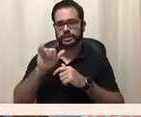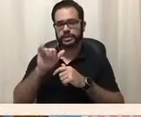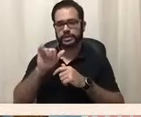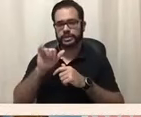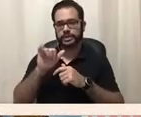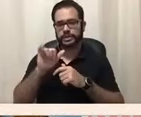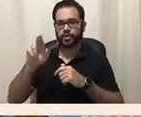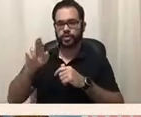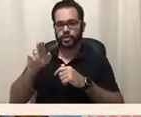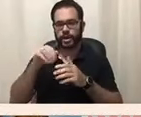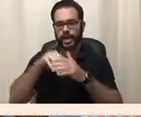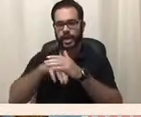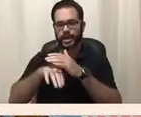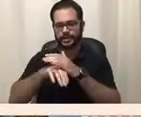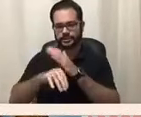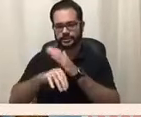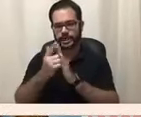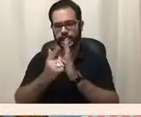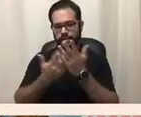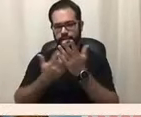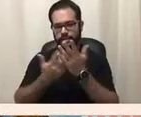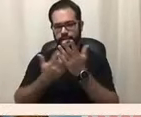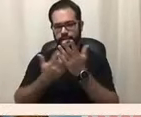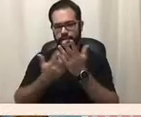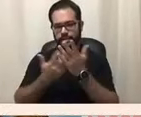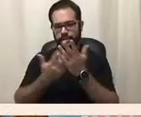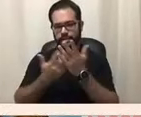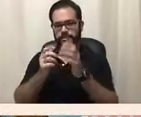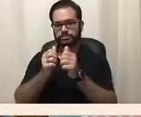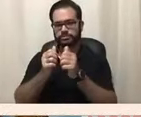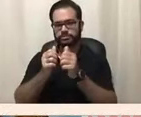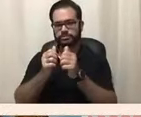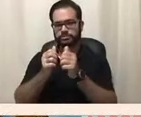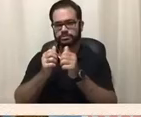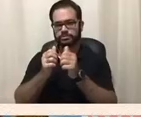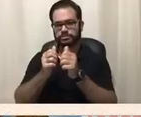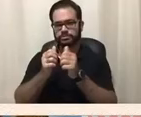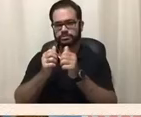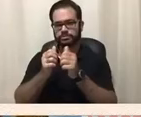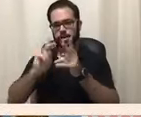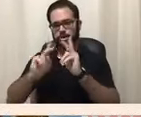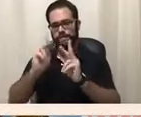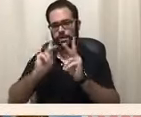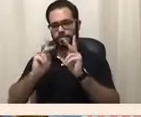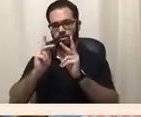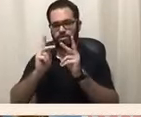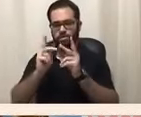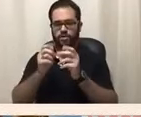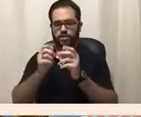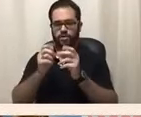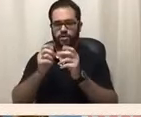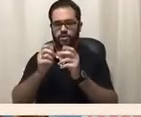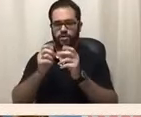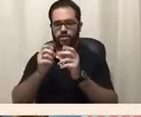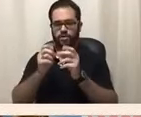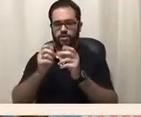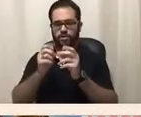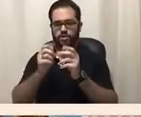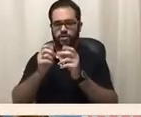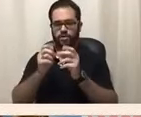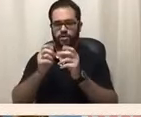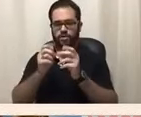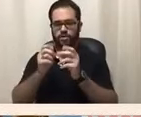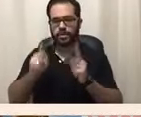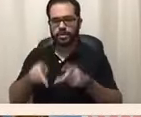air carriers against qualified individuals with physical and mental disabilities. It applies only to air carriers